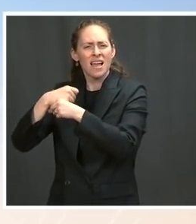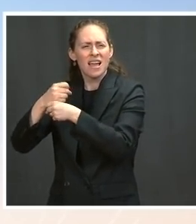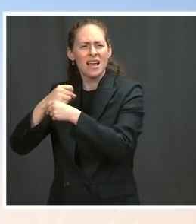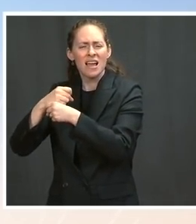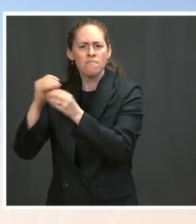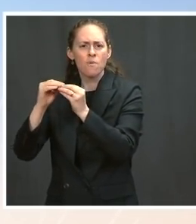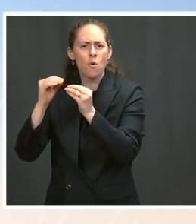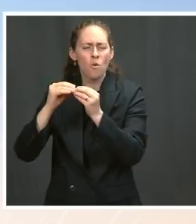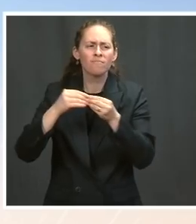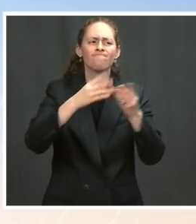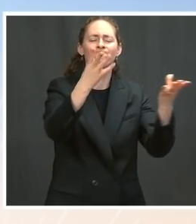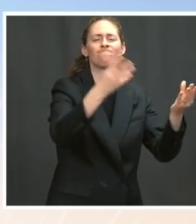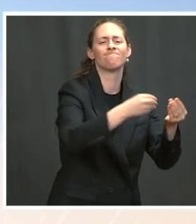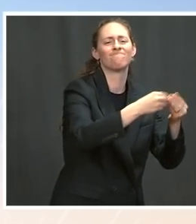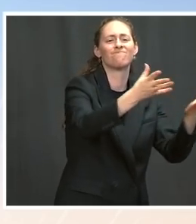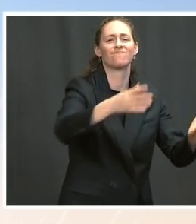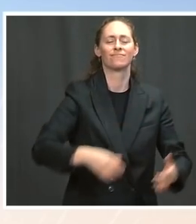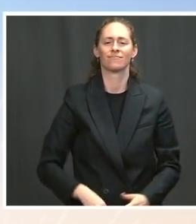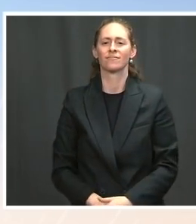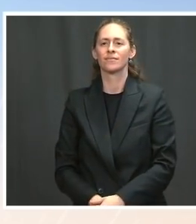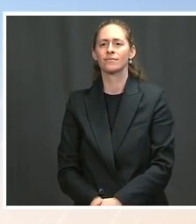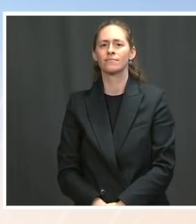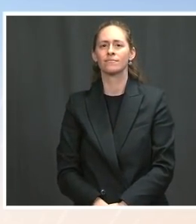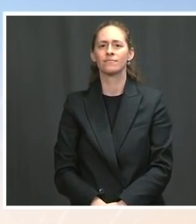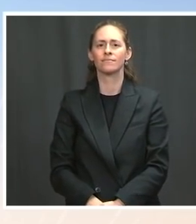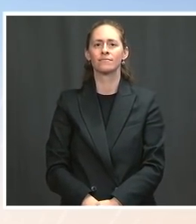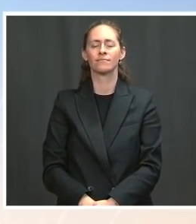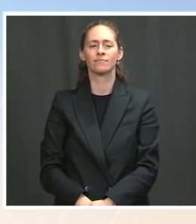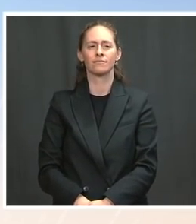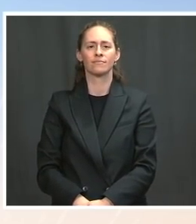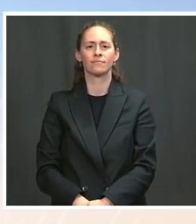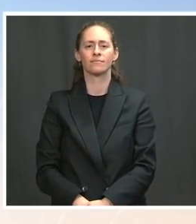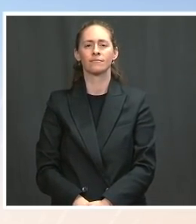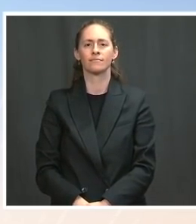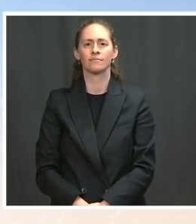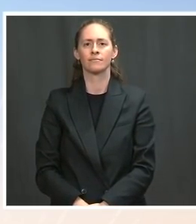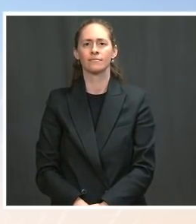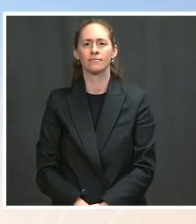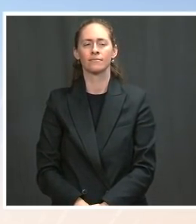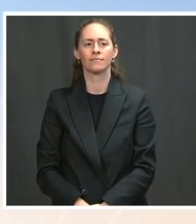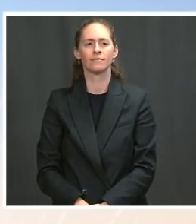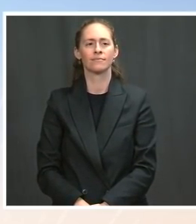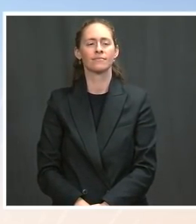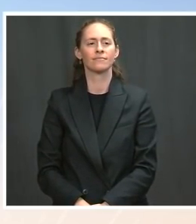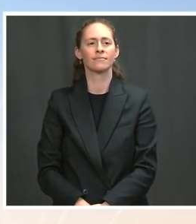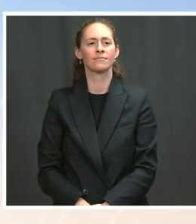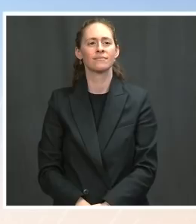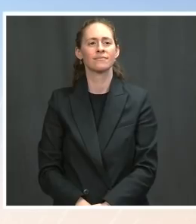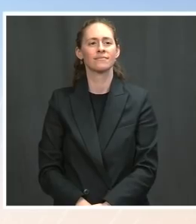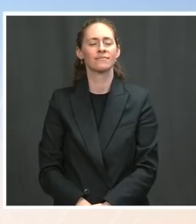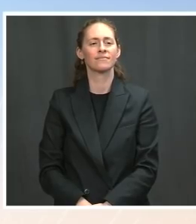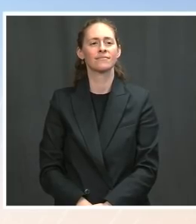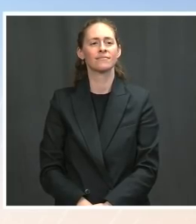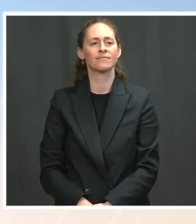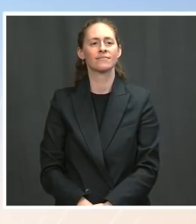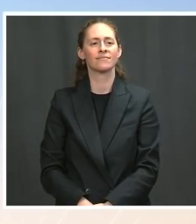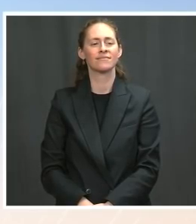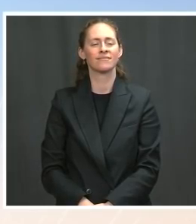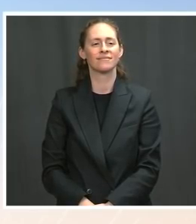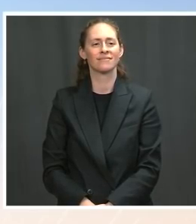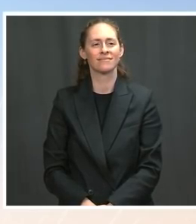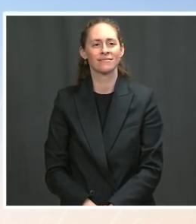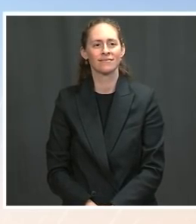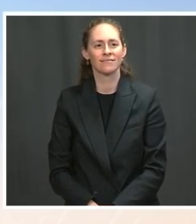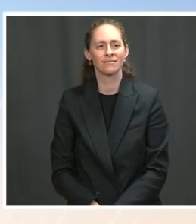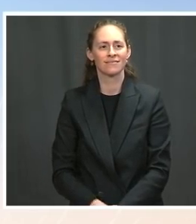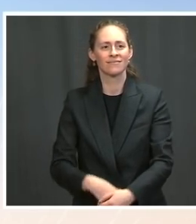he's okay with the idea if it works? Ms. He supports, we all support, the administration supports efforts by different governors to